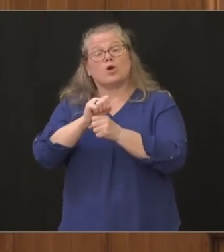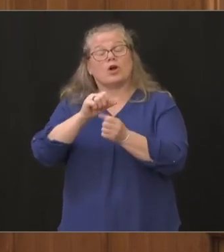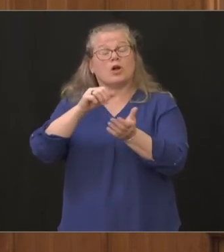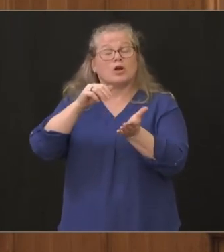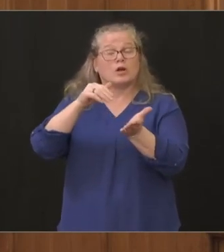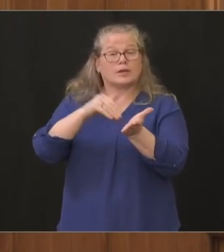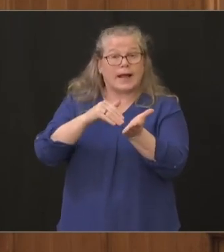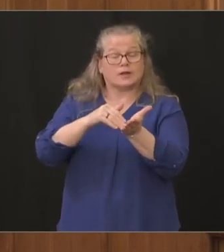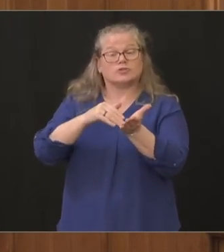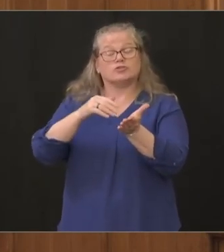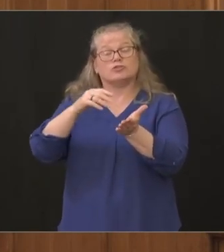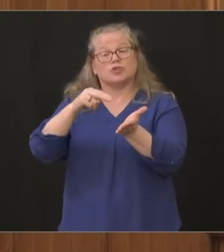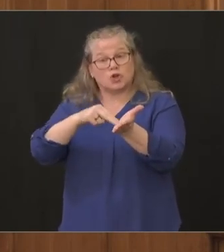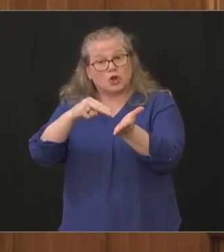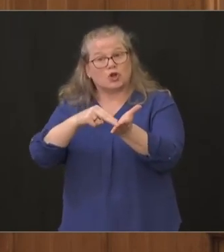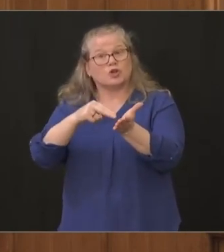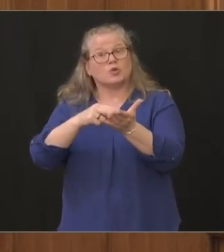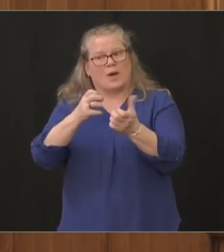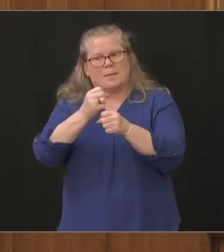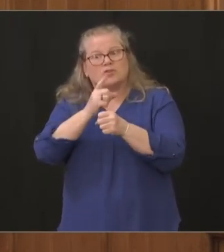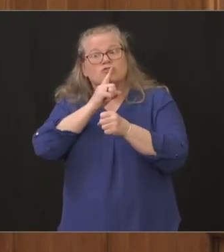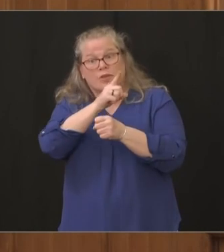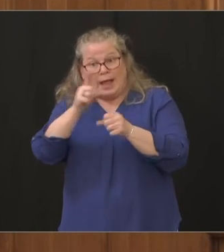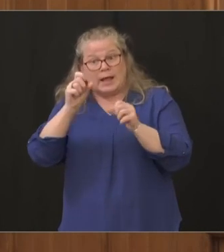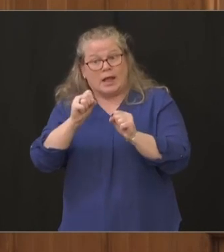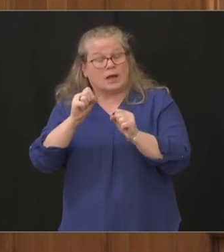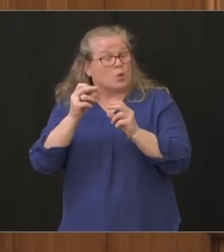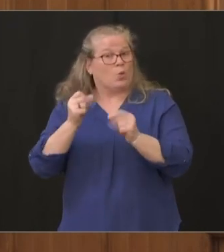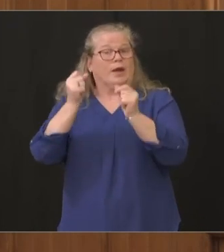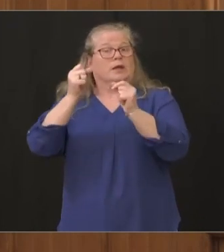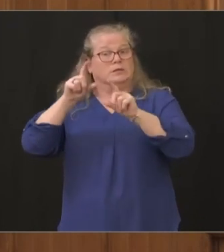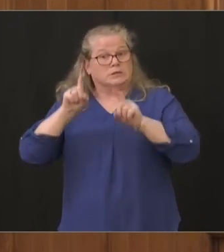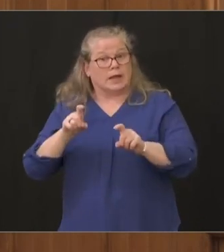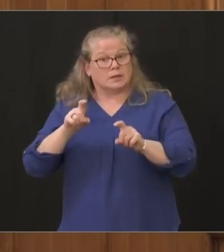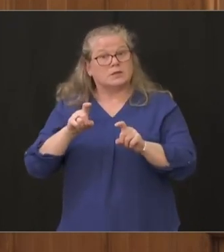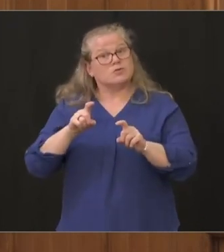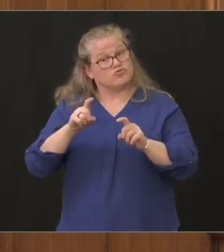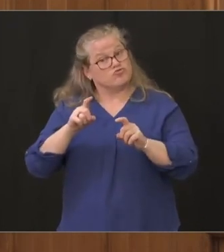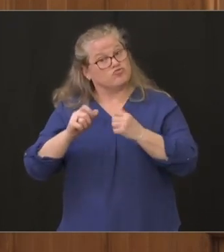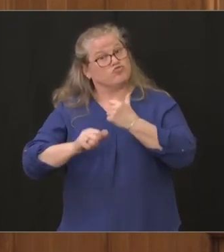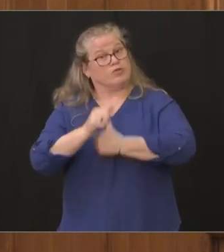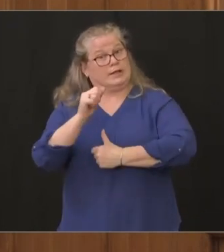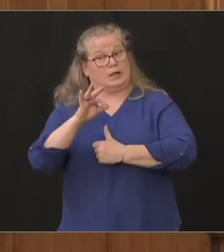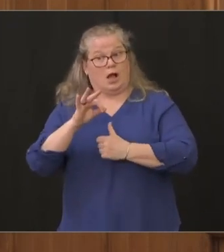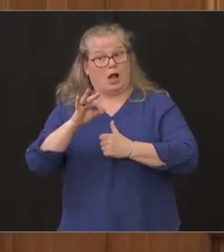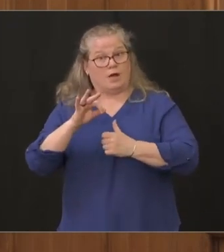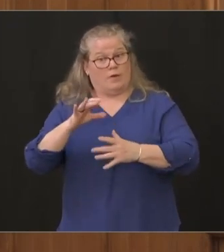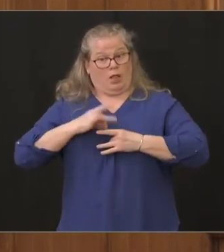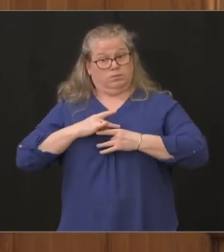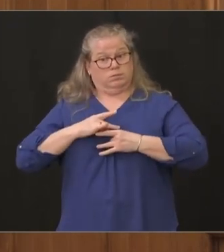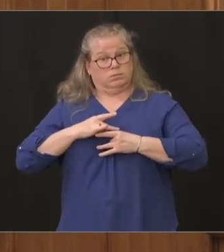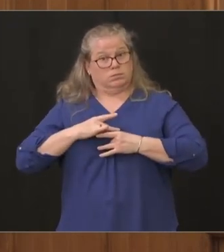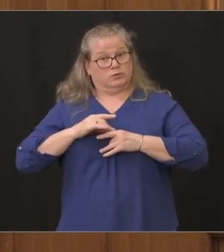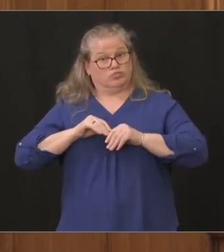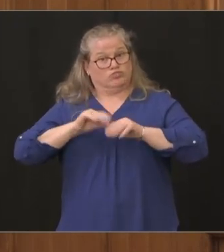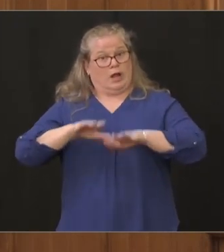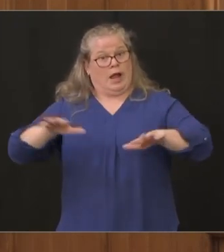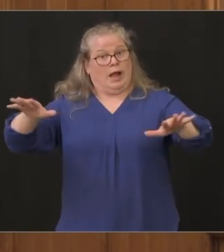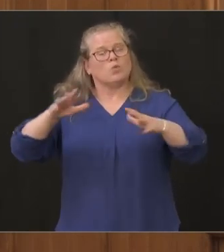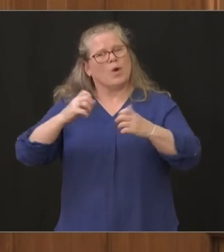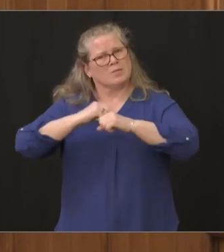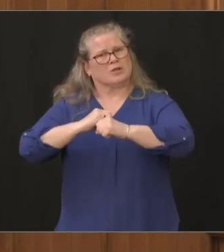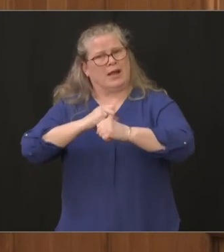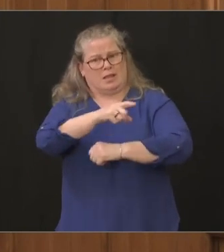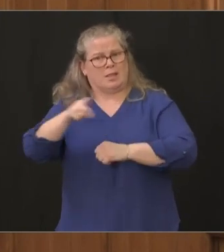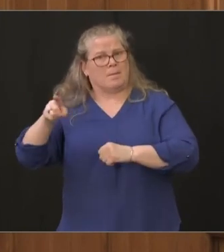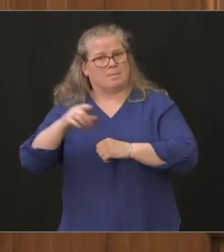uh swiftly because they're at risk of spreading it uh very very clearly we want to protect them from uh all circumstances and